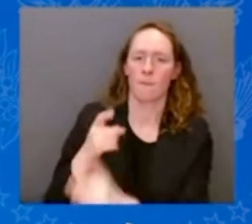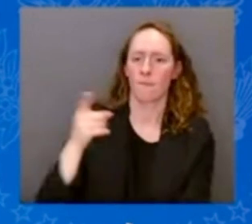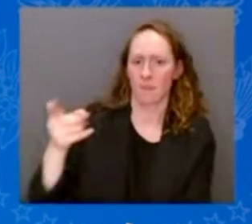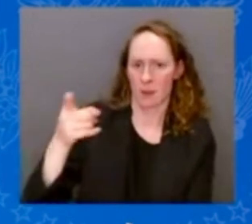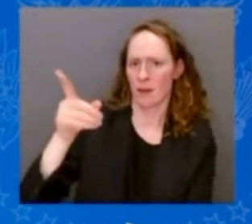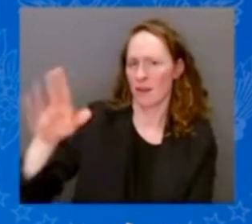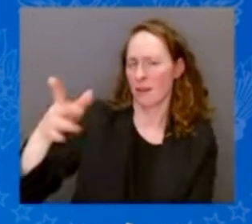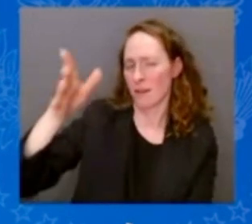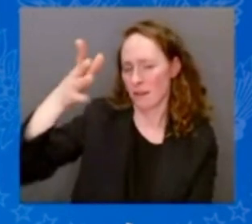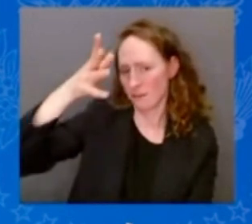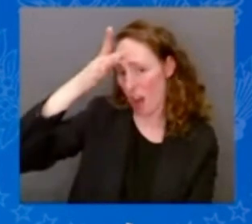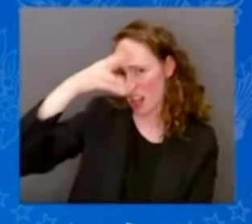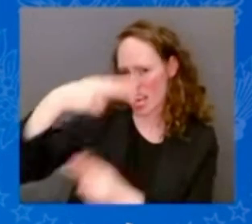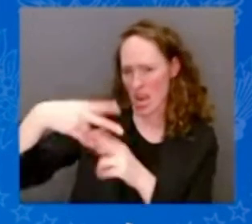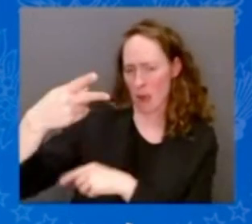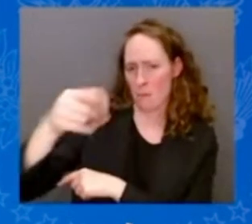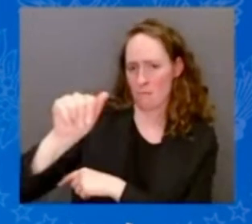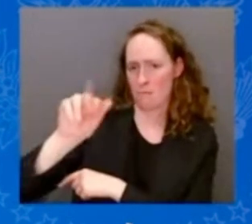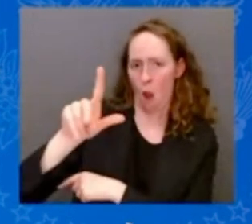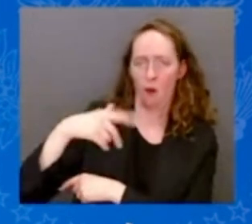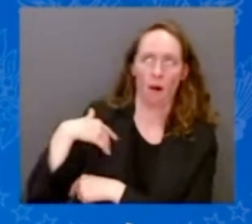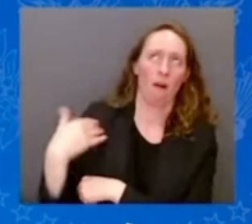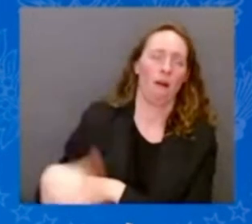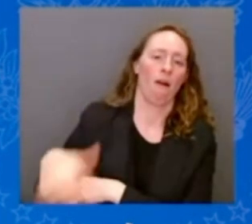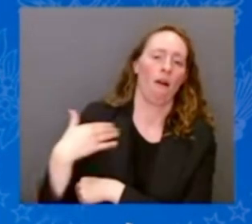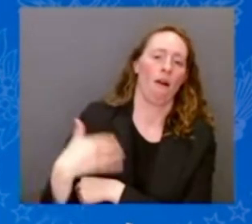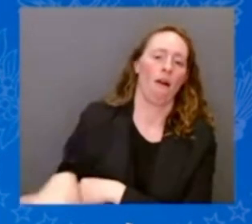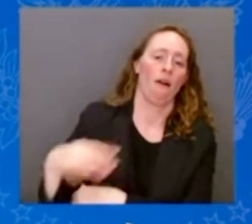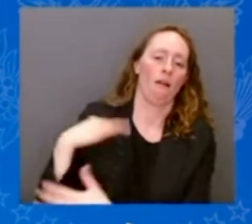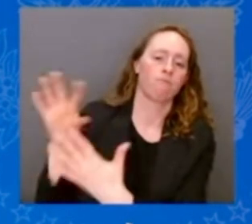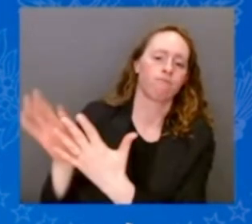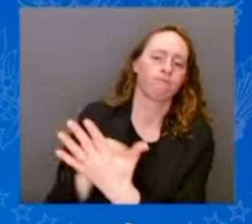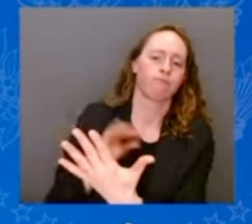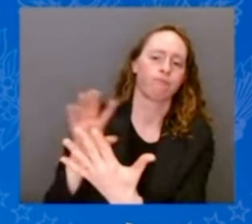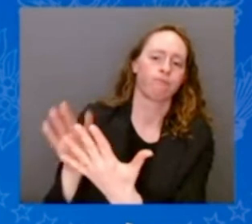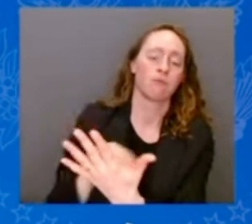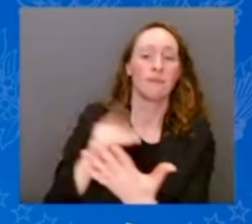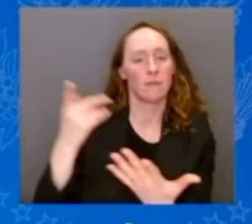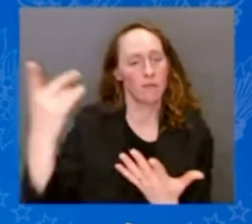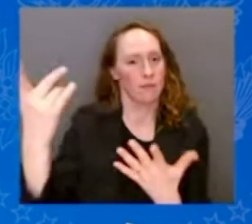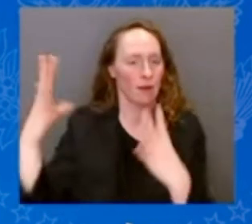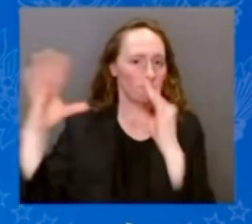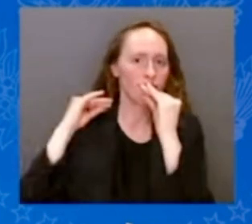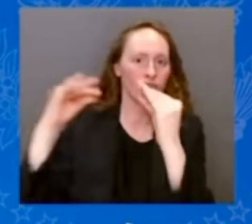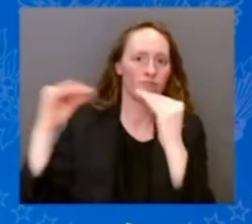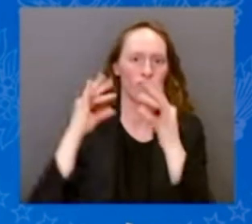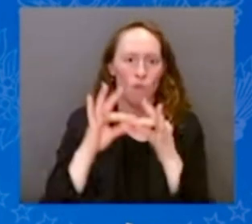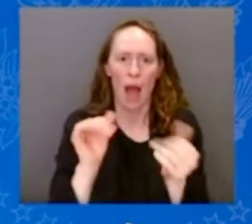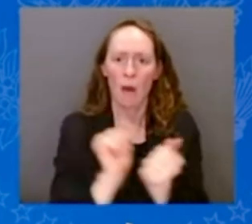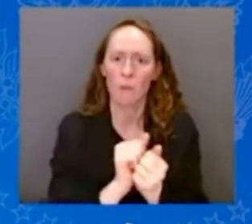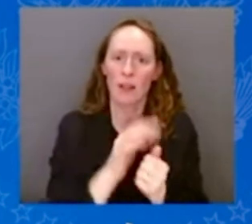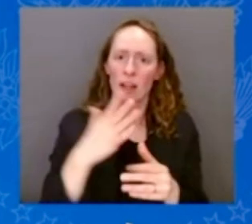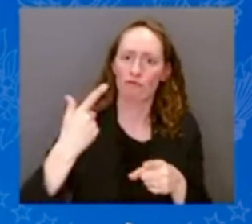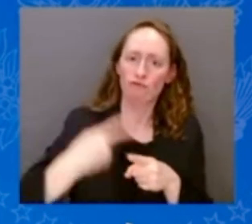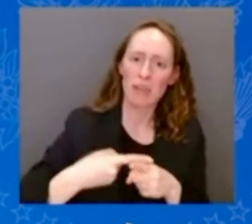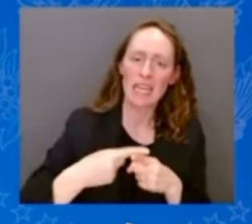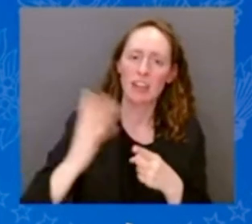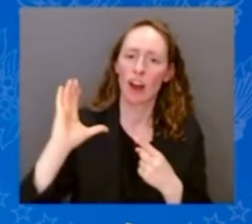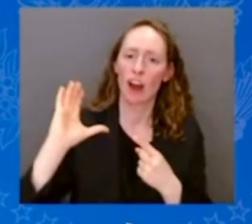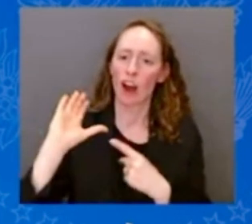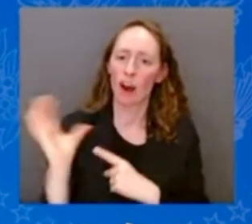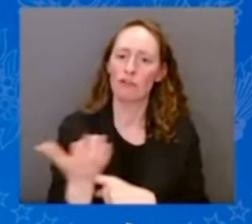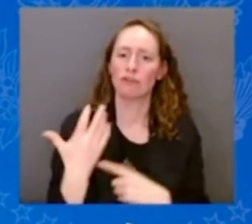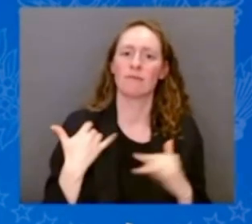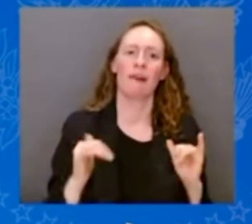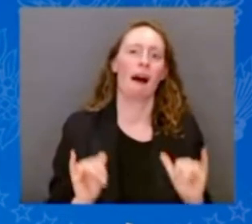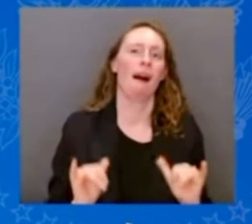all that I know about Greece and the involvement for... deep involvement for so many years. But I wanted